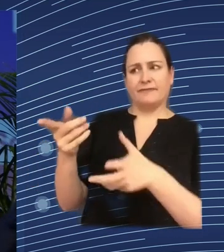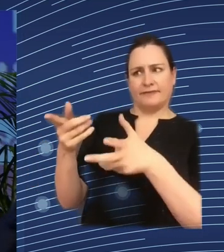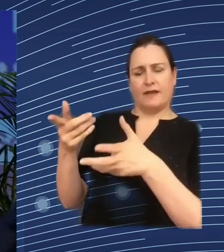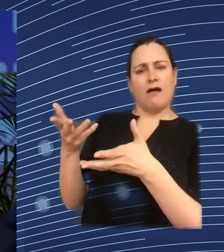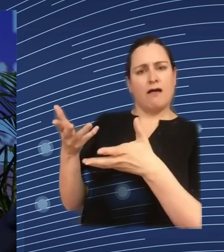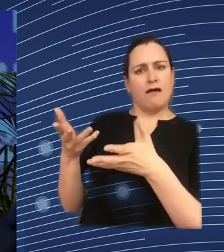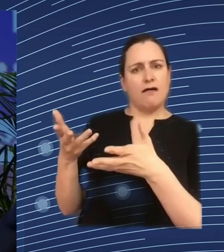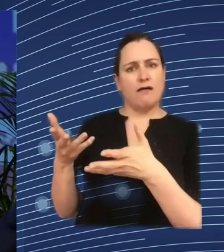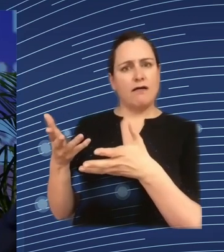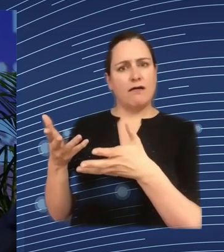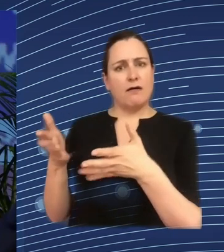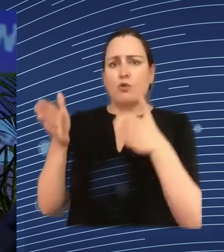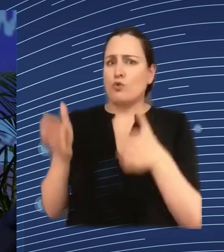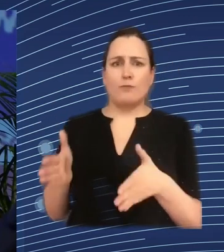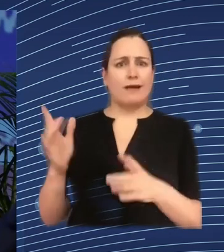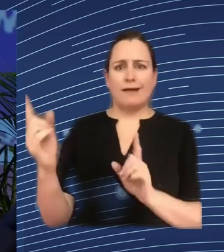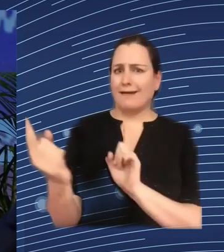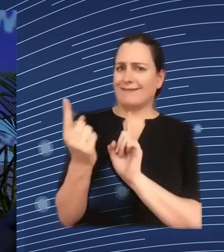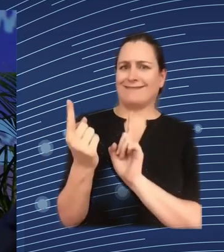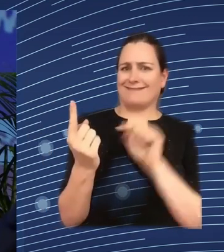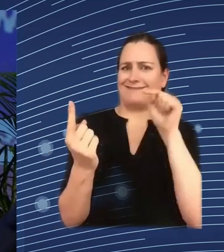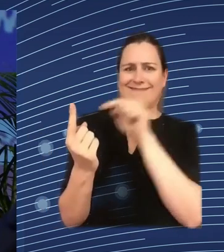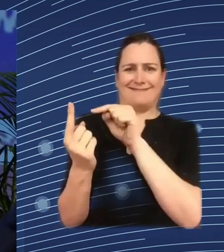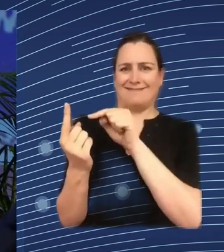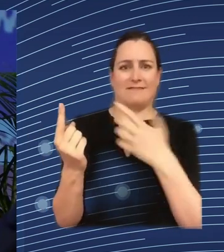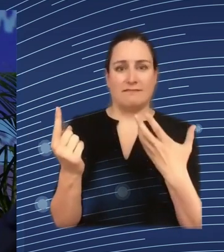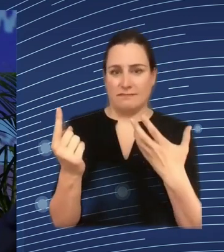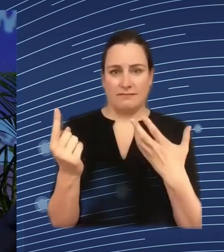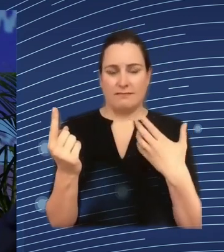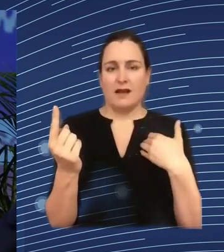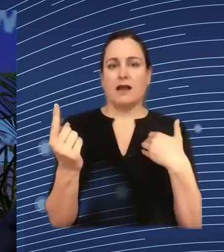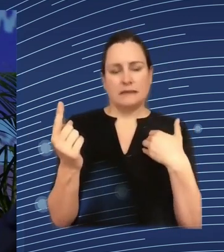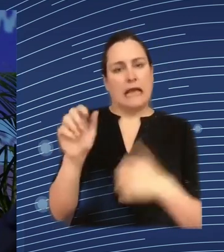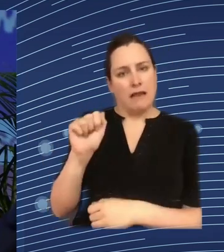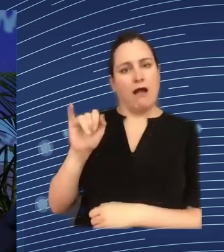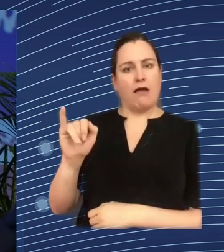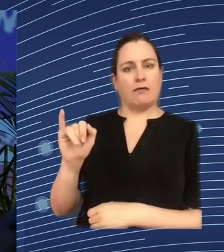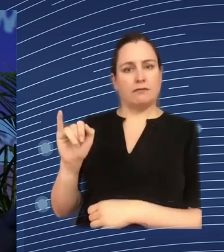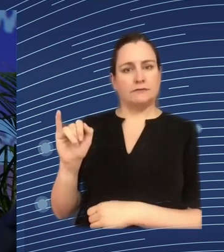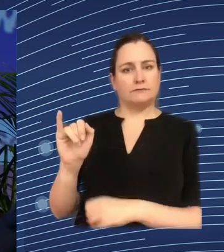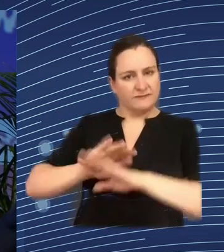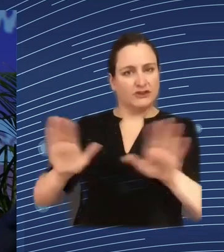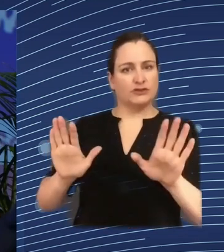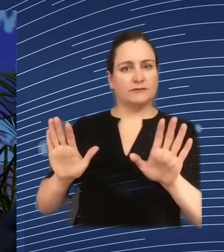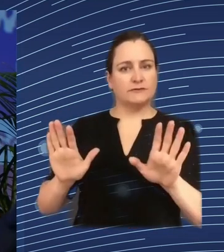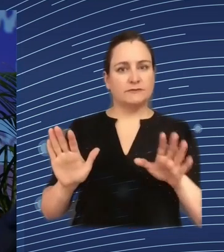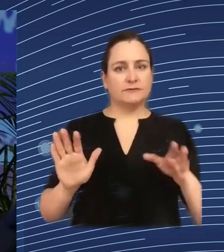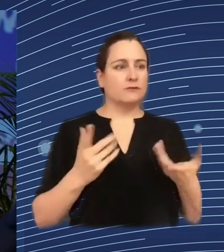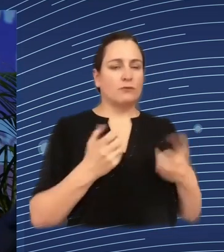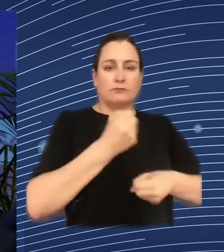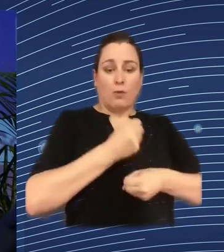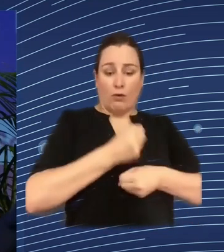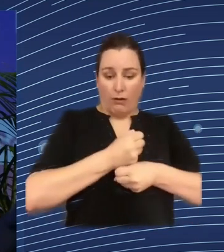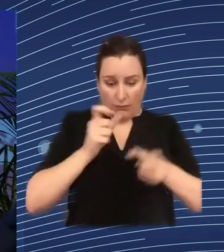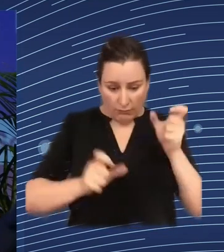review quote, was nothing more than a symbolic act it was nothing more than checking the logs of the system the worker wasn't engaged nobody